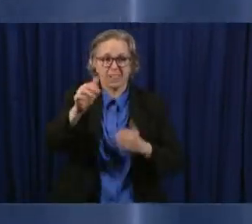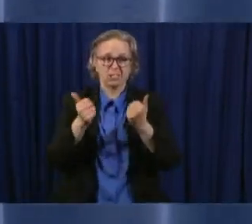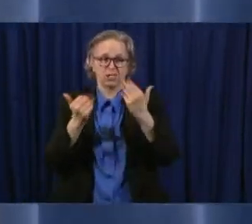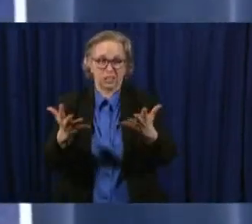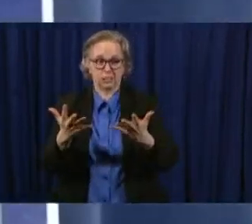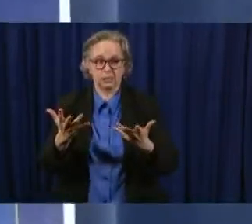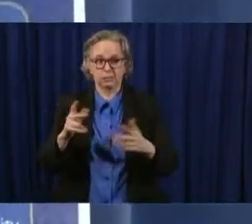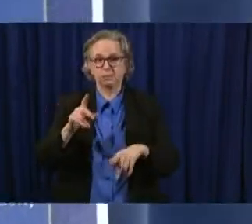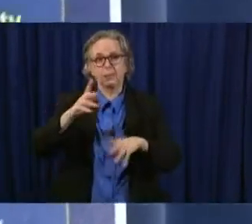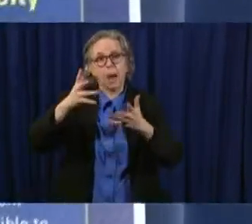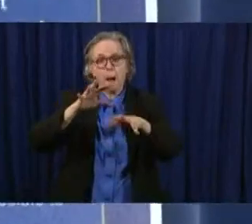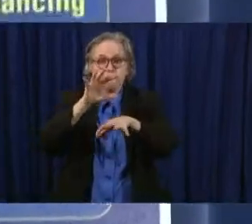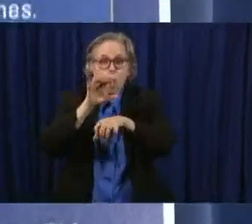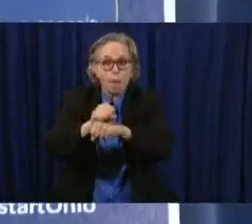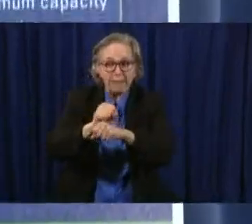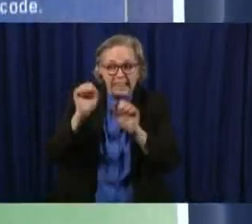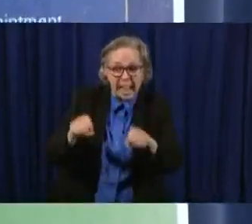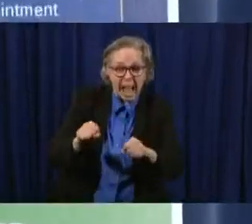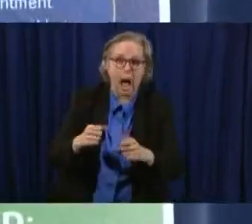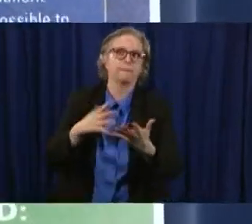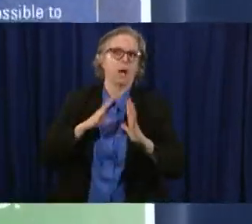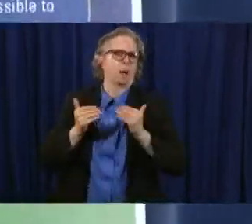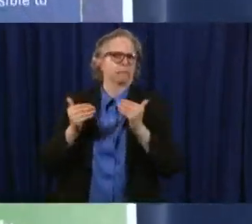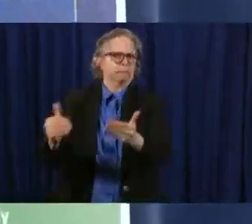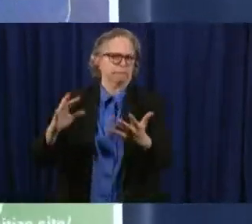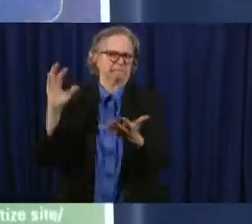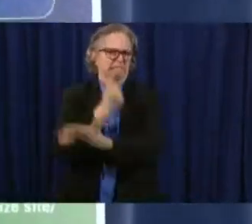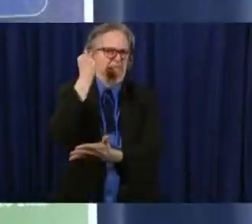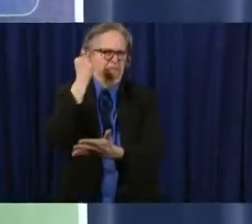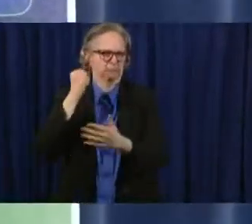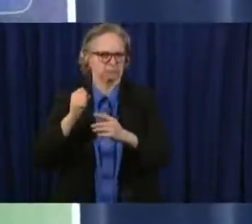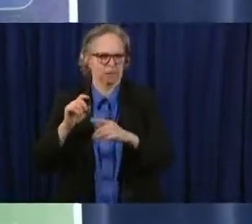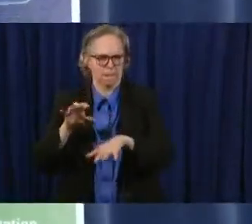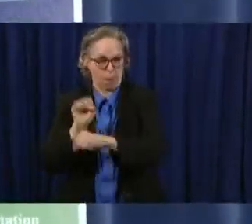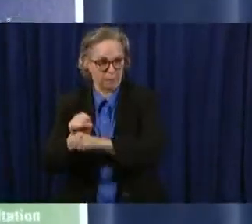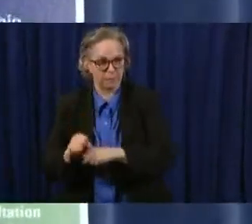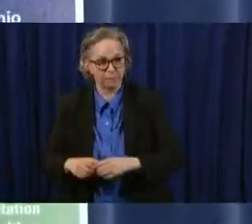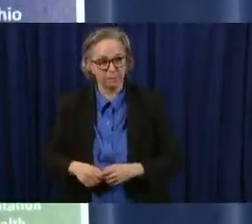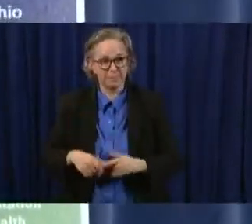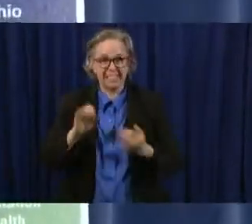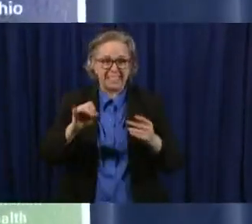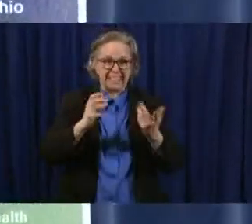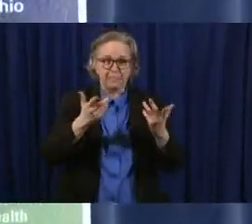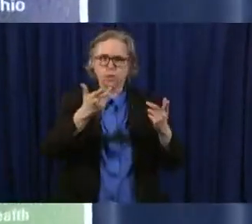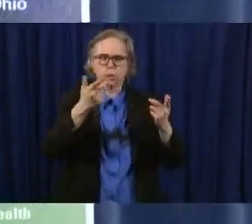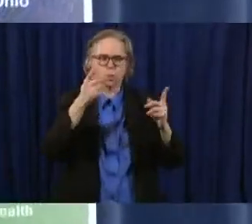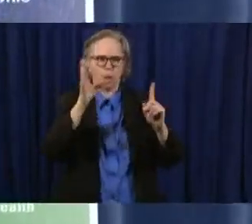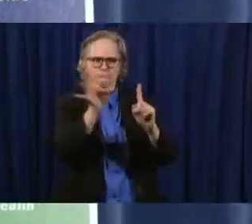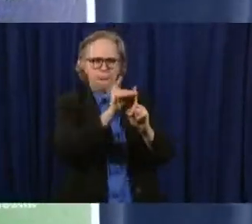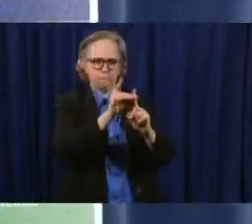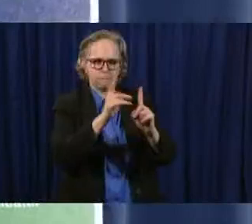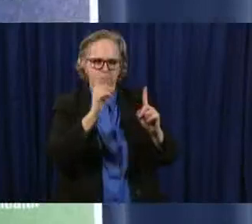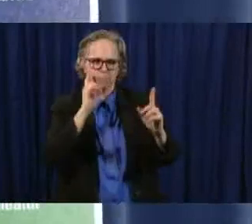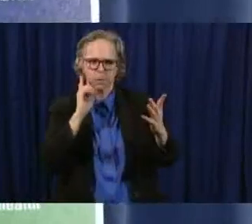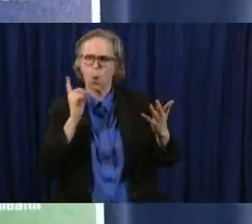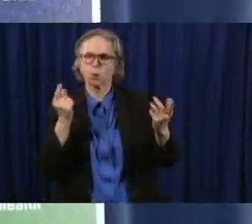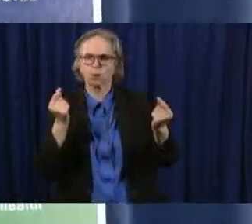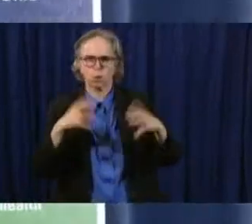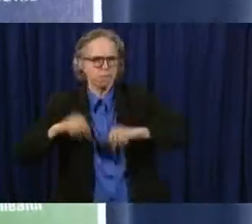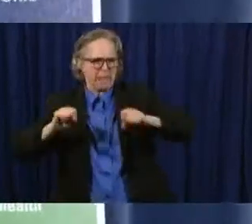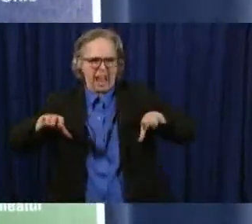Take the following actions when a COVID-19 infection is identified. Immediately report employer or customer to the local health